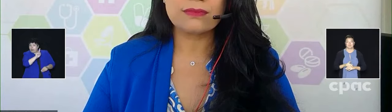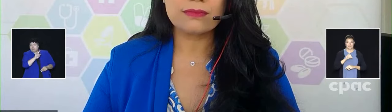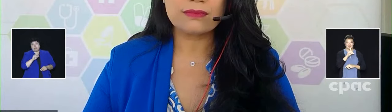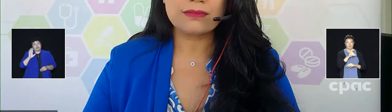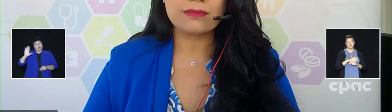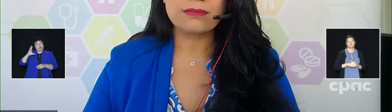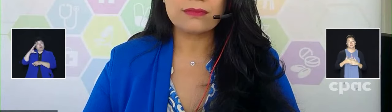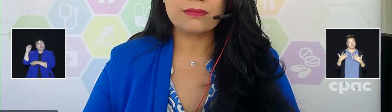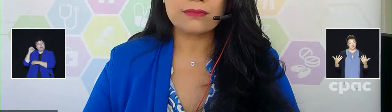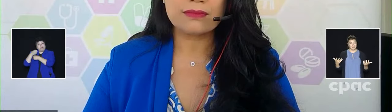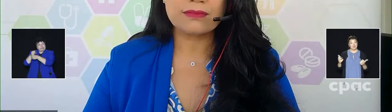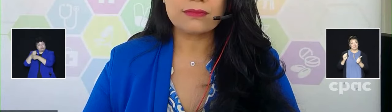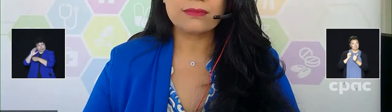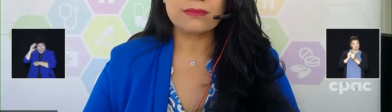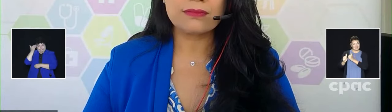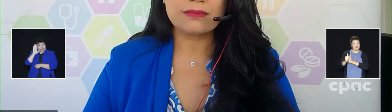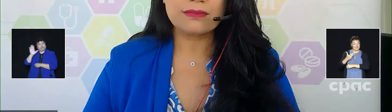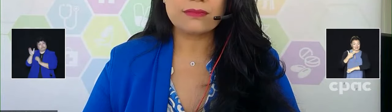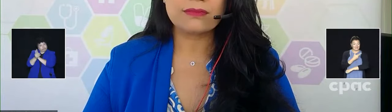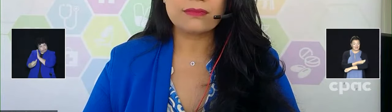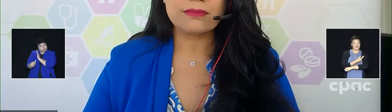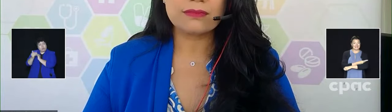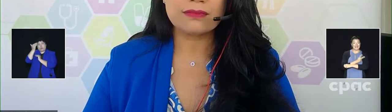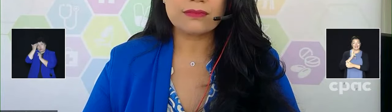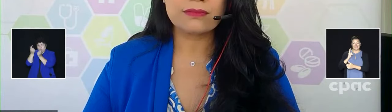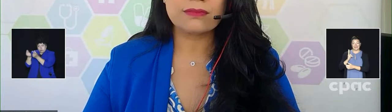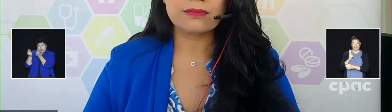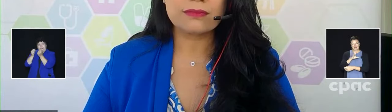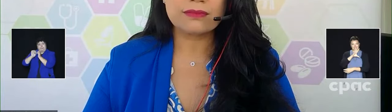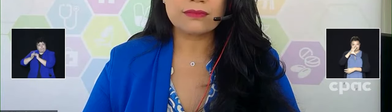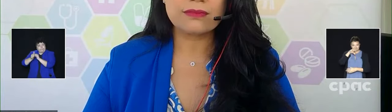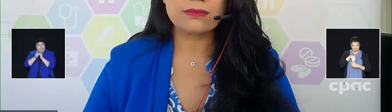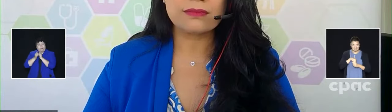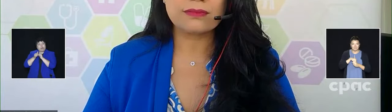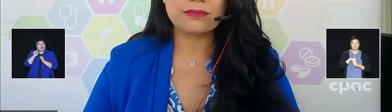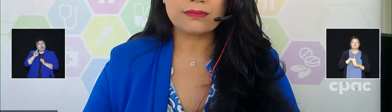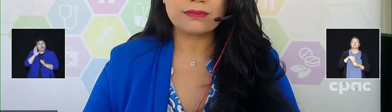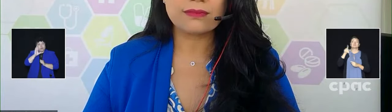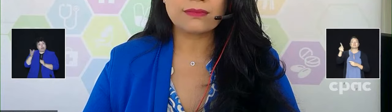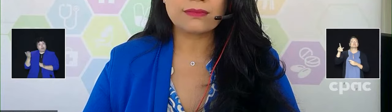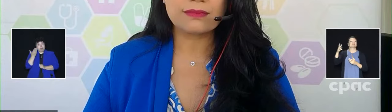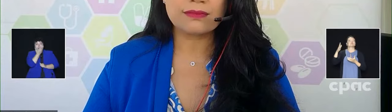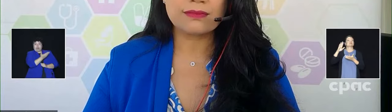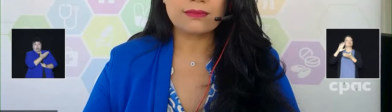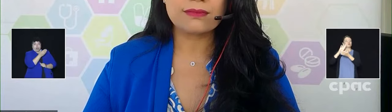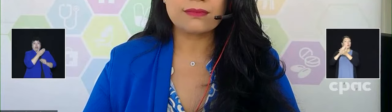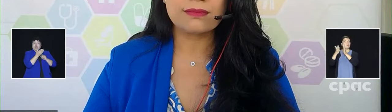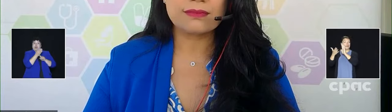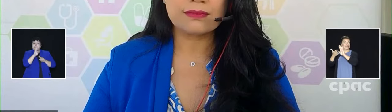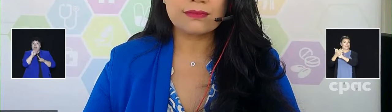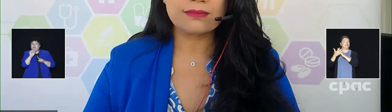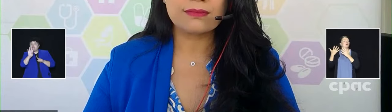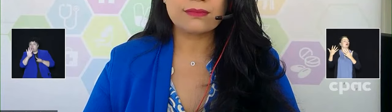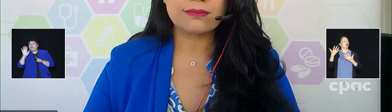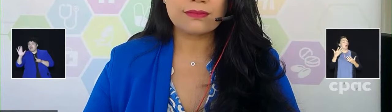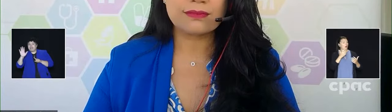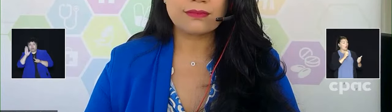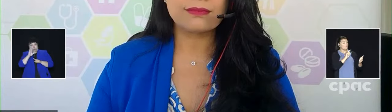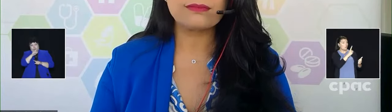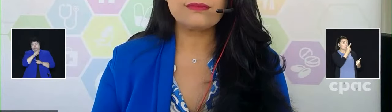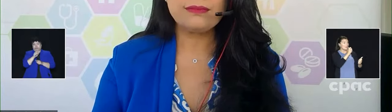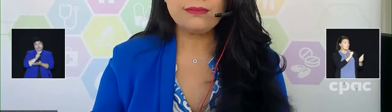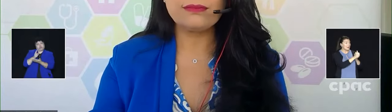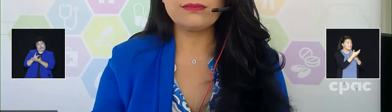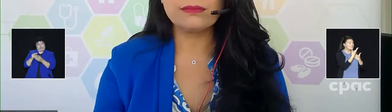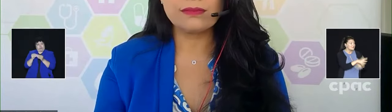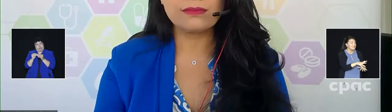know what they're doing with the bivalent vaccines that approvals will be able to come more quickly so that we can more quickly catch up to the variants as they